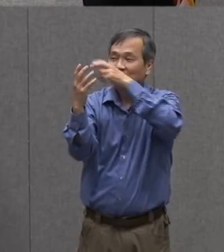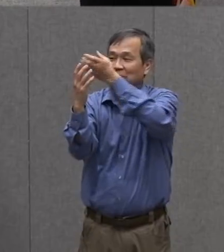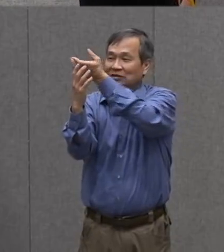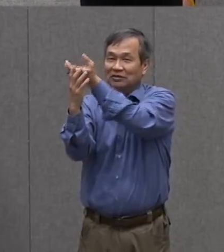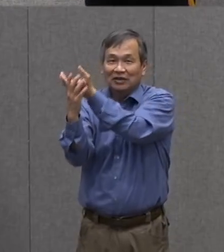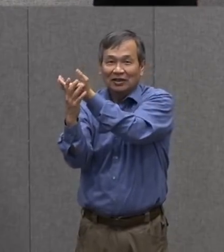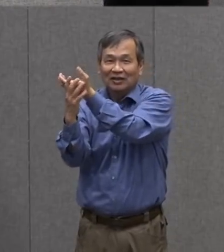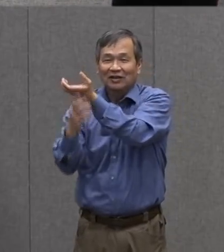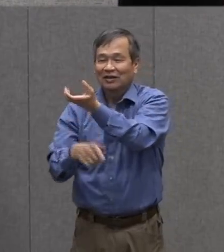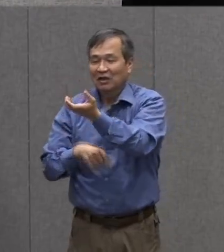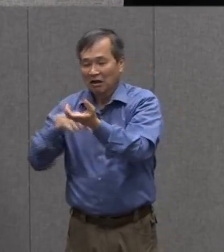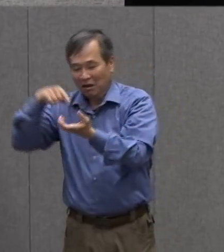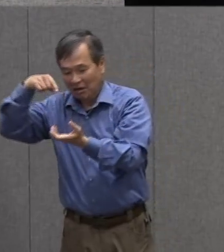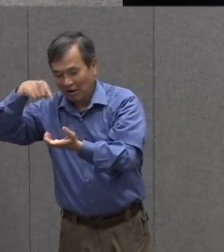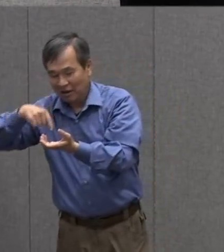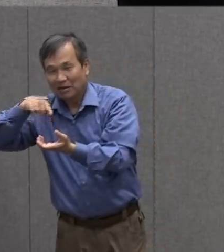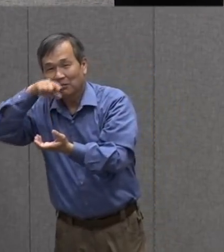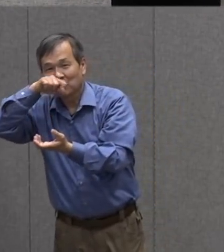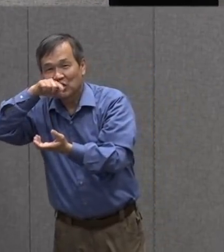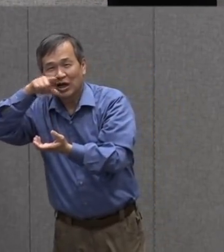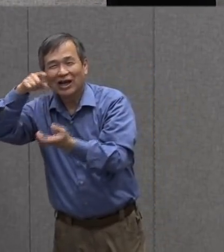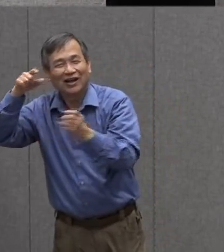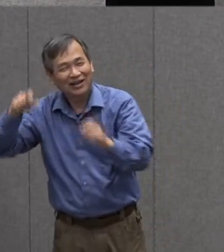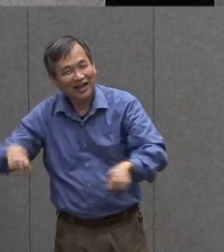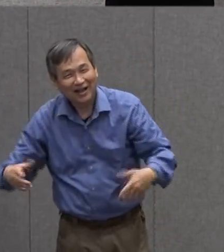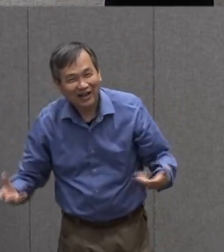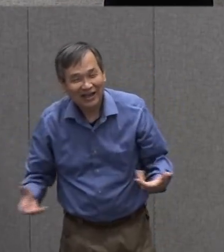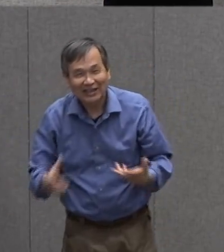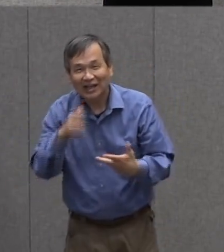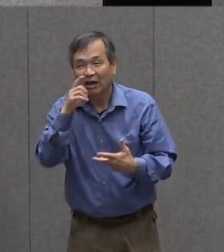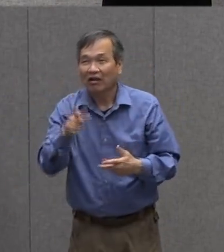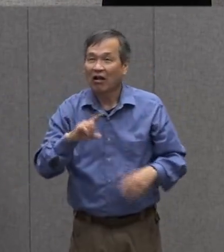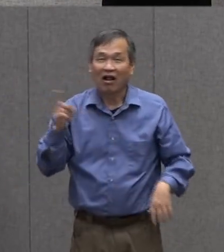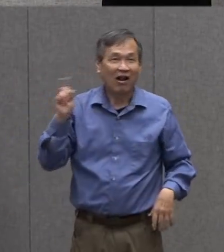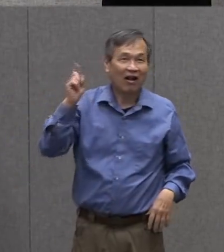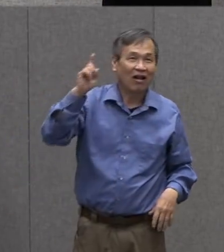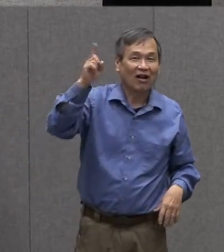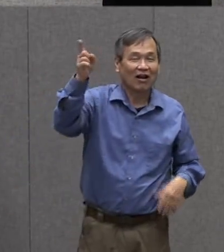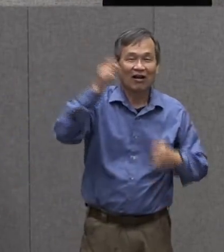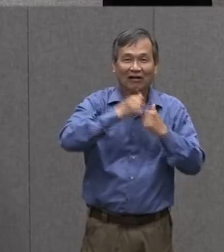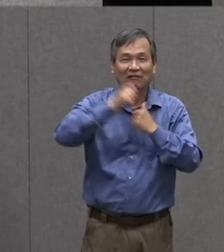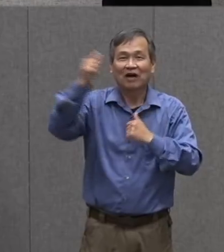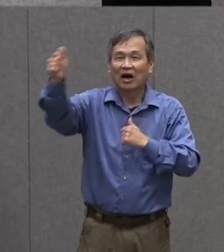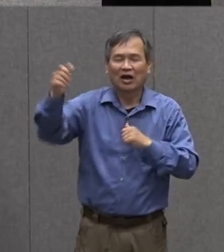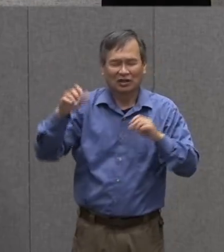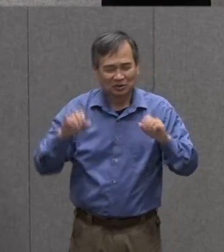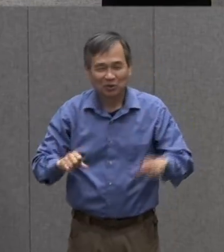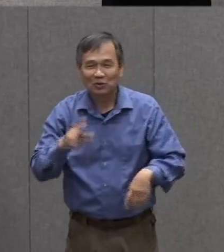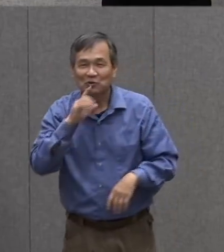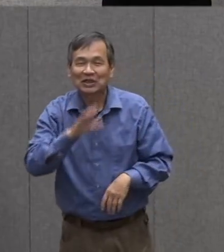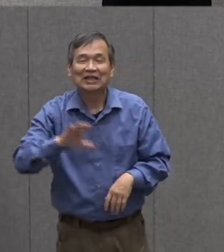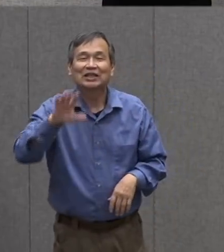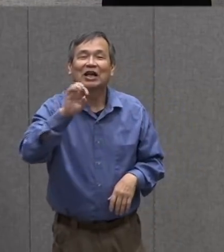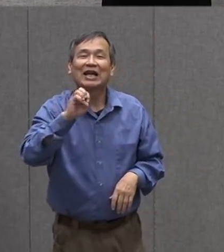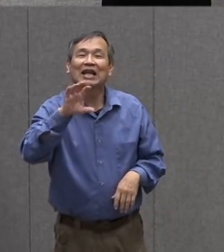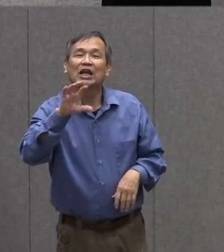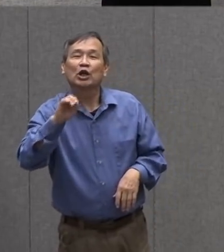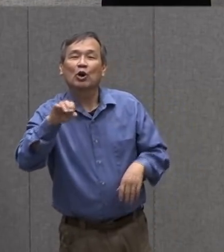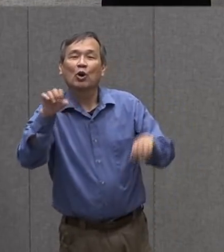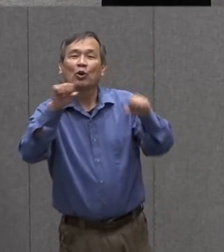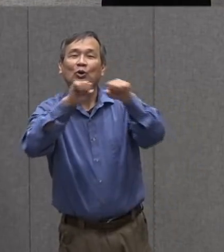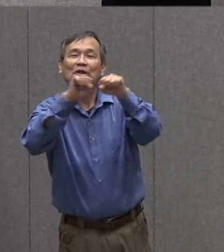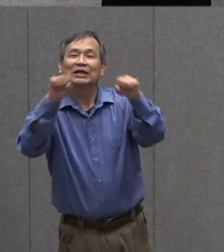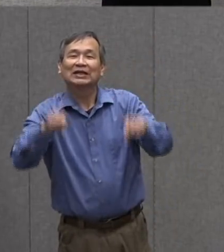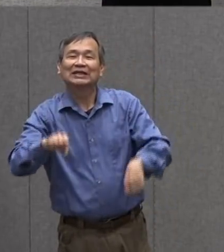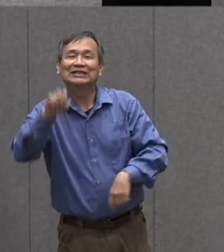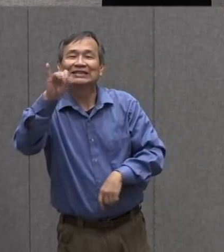case we've got a lot of things in that in the environment we've got a lot of things in the ecosystem where do you